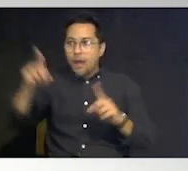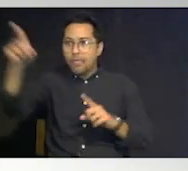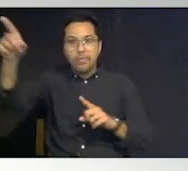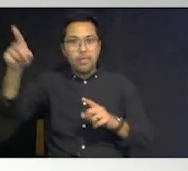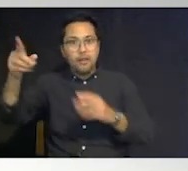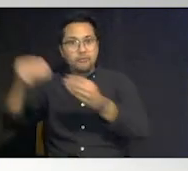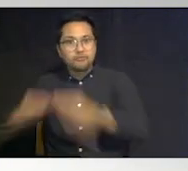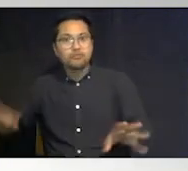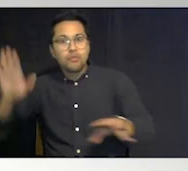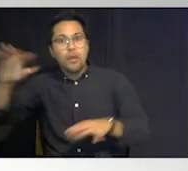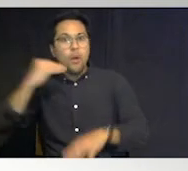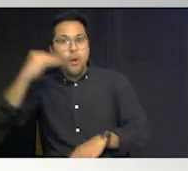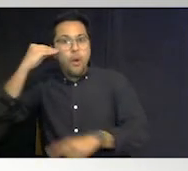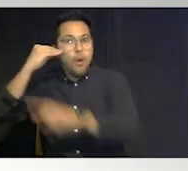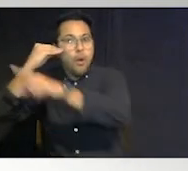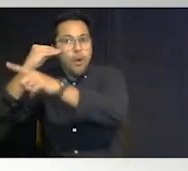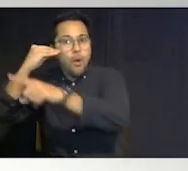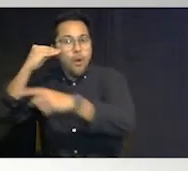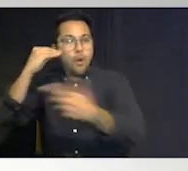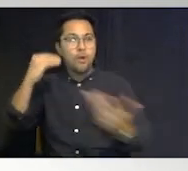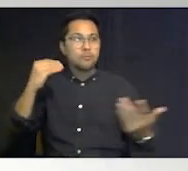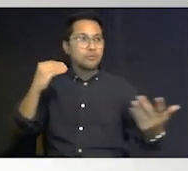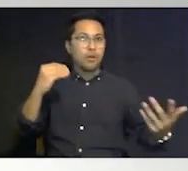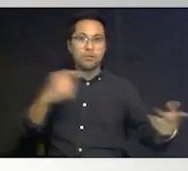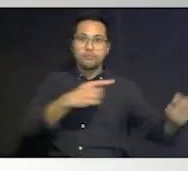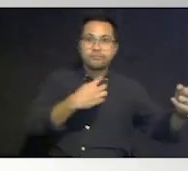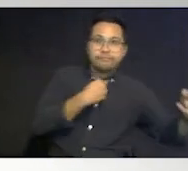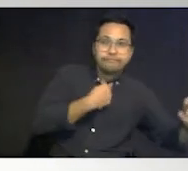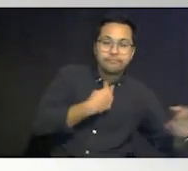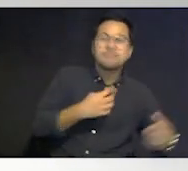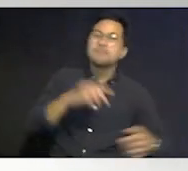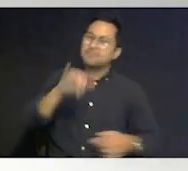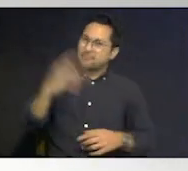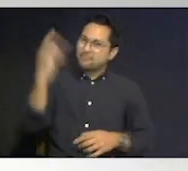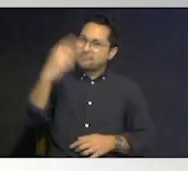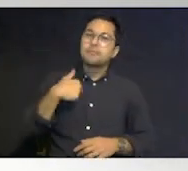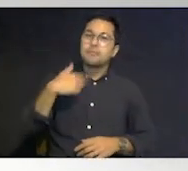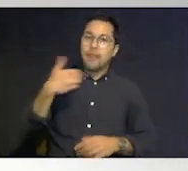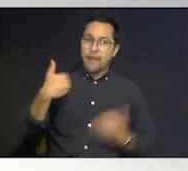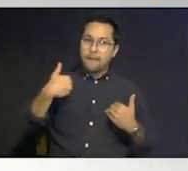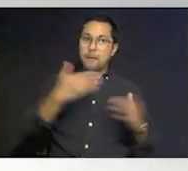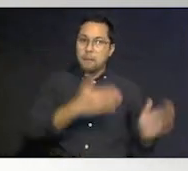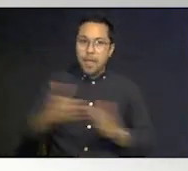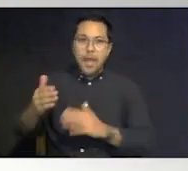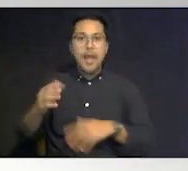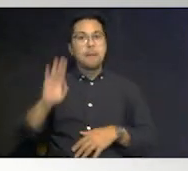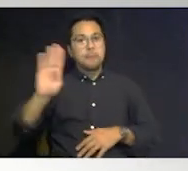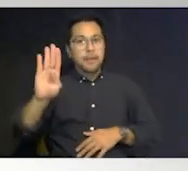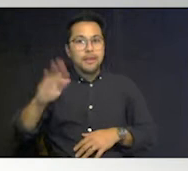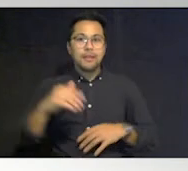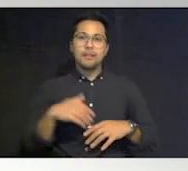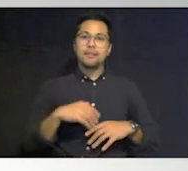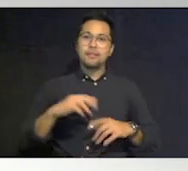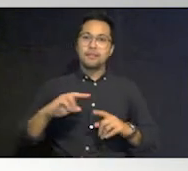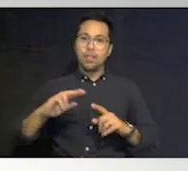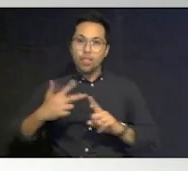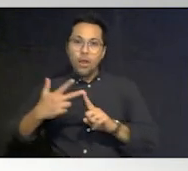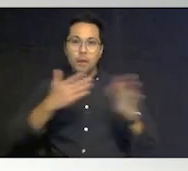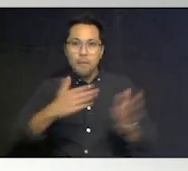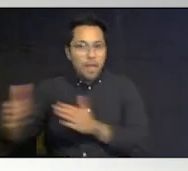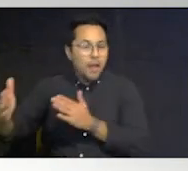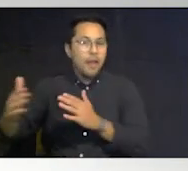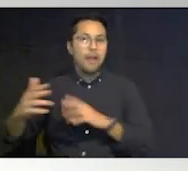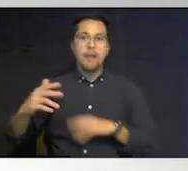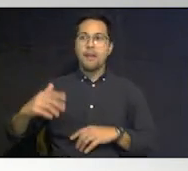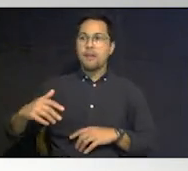sad situation and that's why plan b and plan c are so important it can't just be one option it's like in the